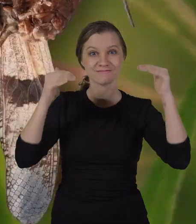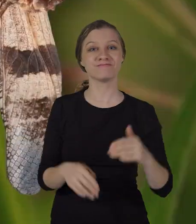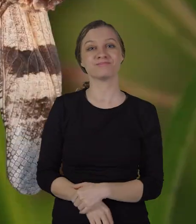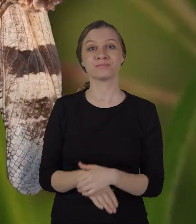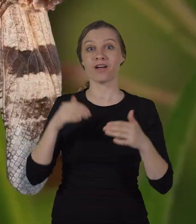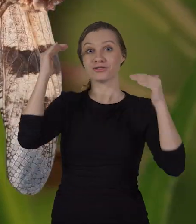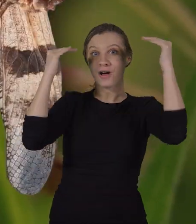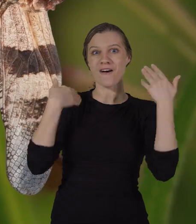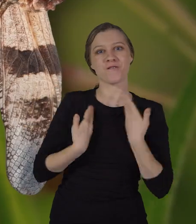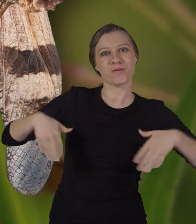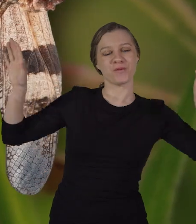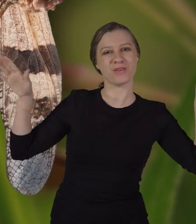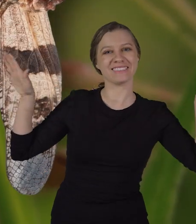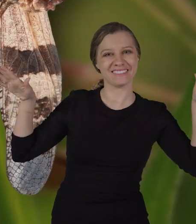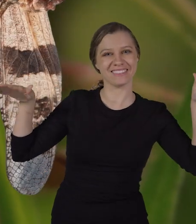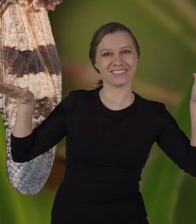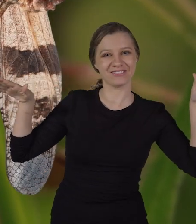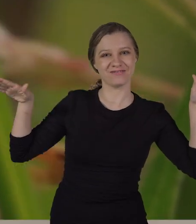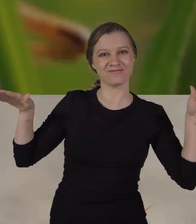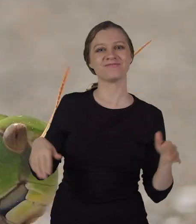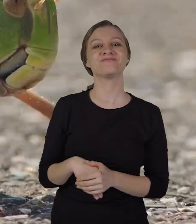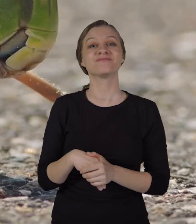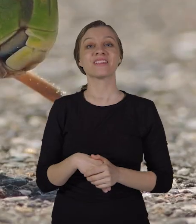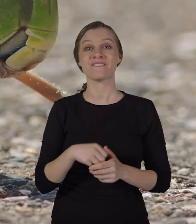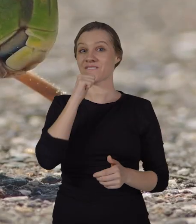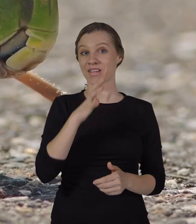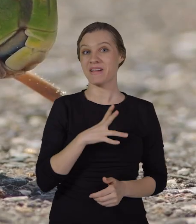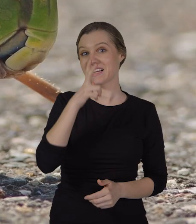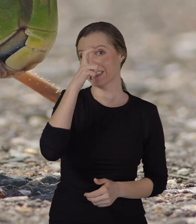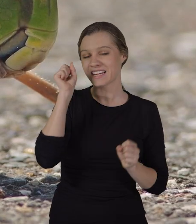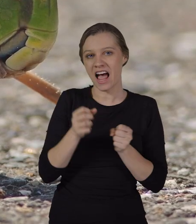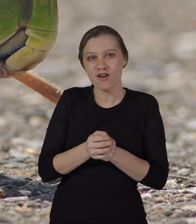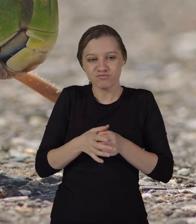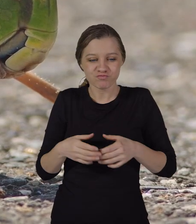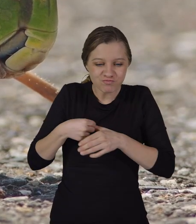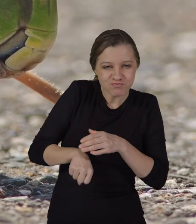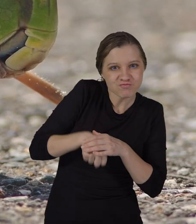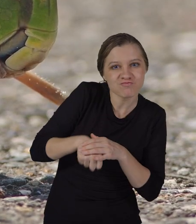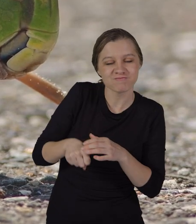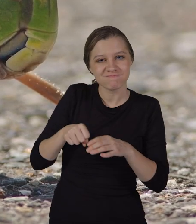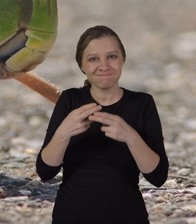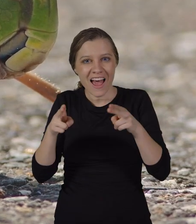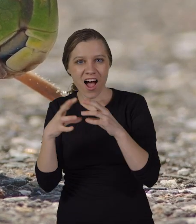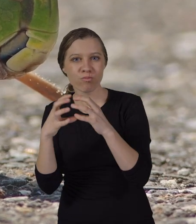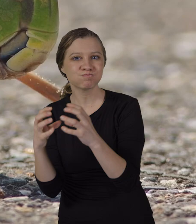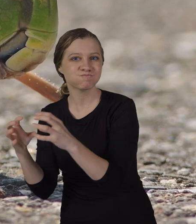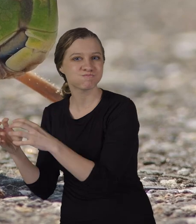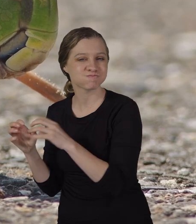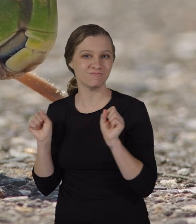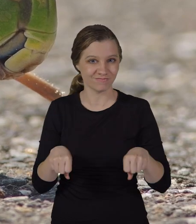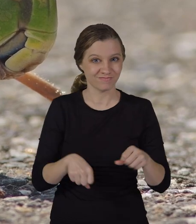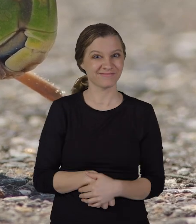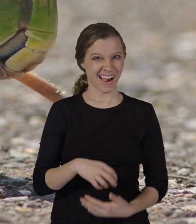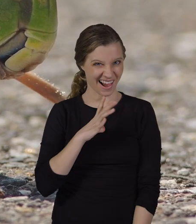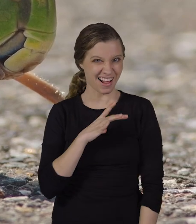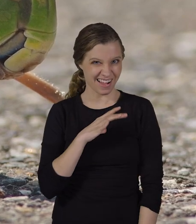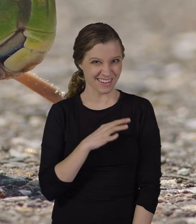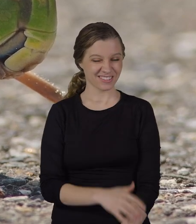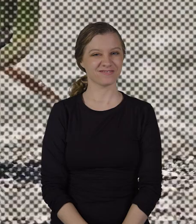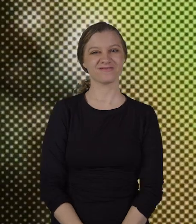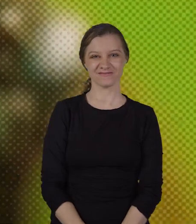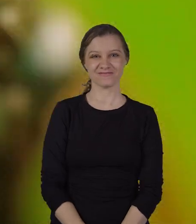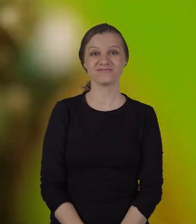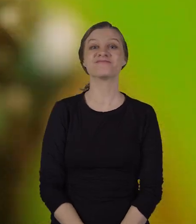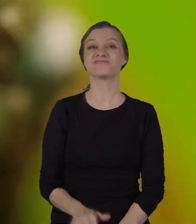an adult has wings and the female insects can now reproduce and lay eggs pretty cool right